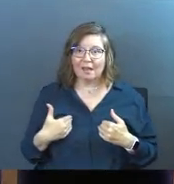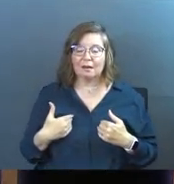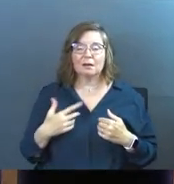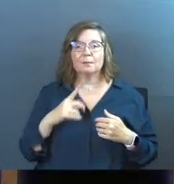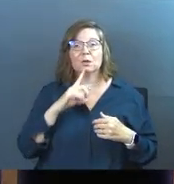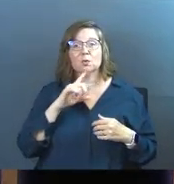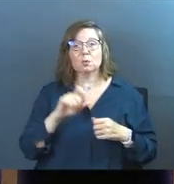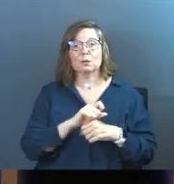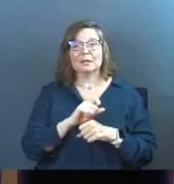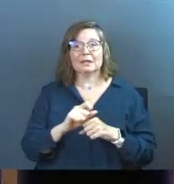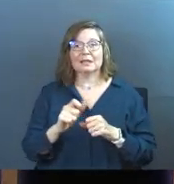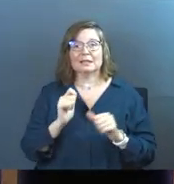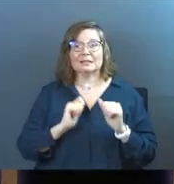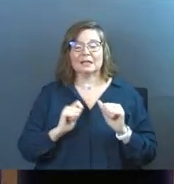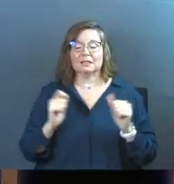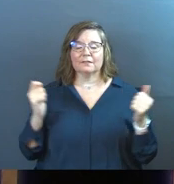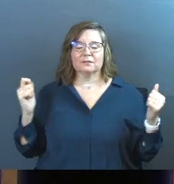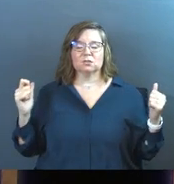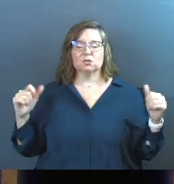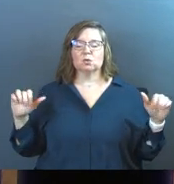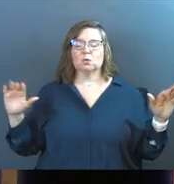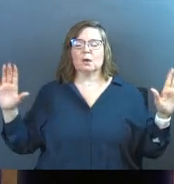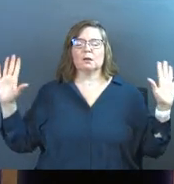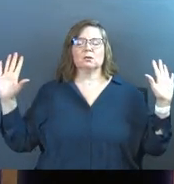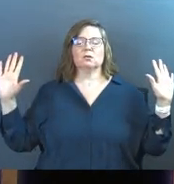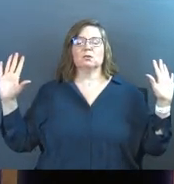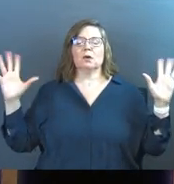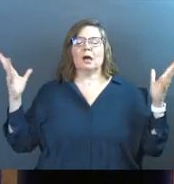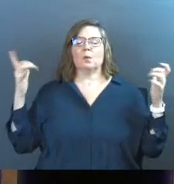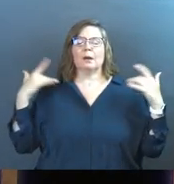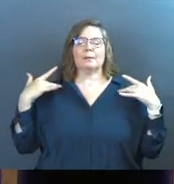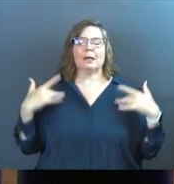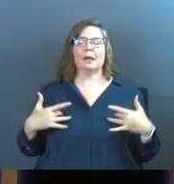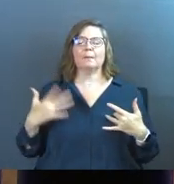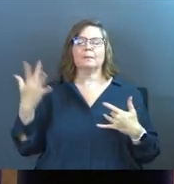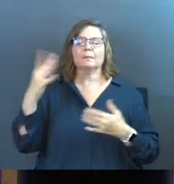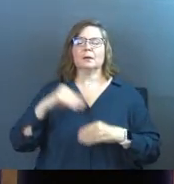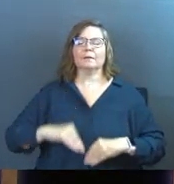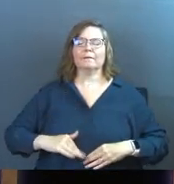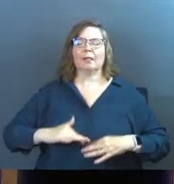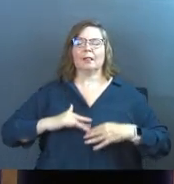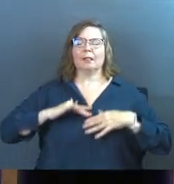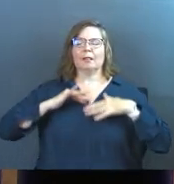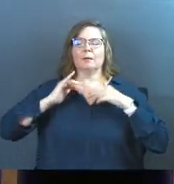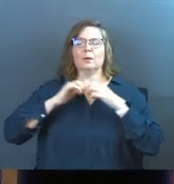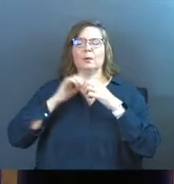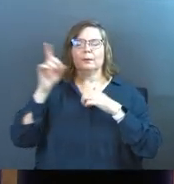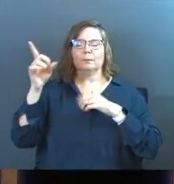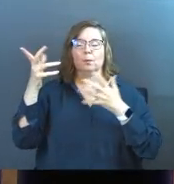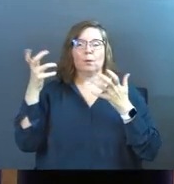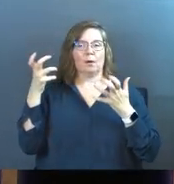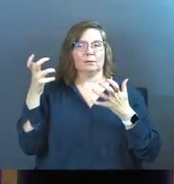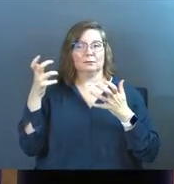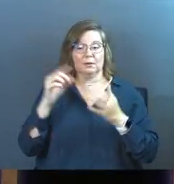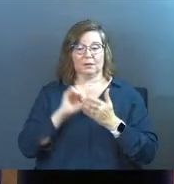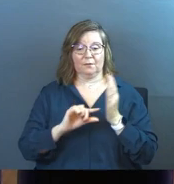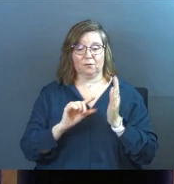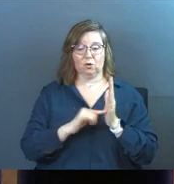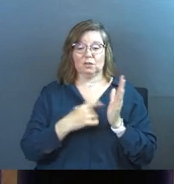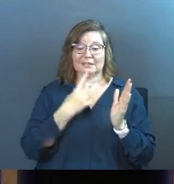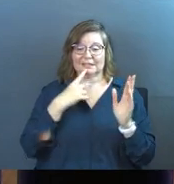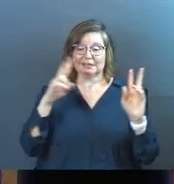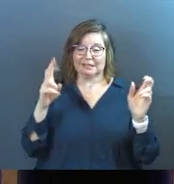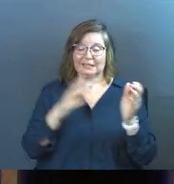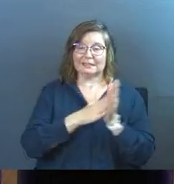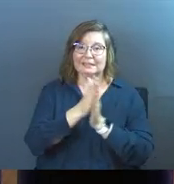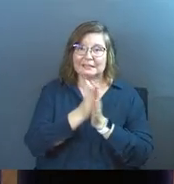But it's really this act of total surrender. Like I want to be totally empty and I want God to fill me a hundred percent with him. There's a verse in the scripture says,